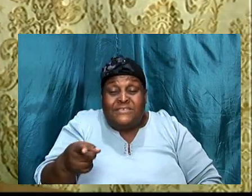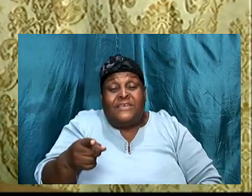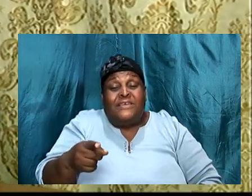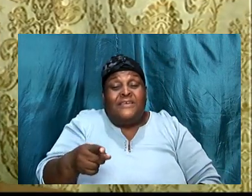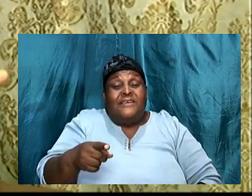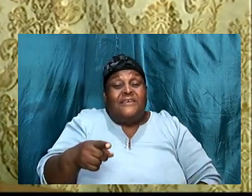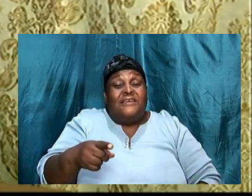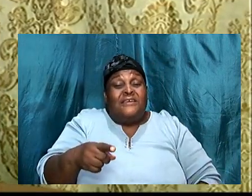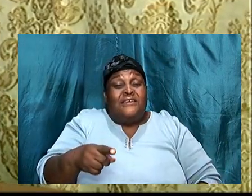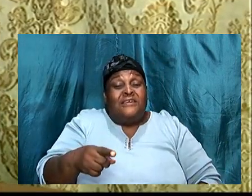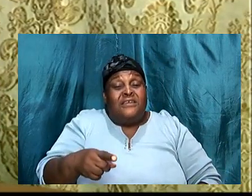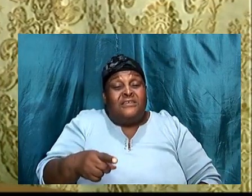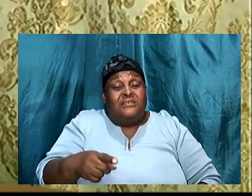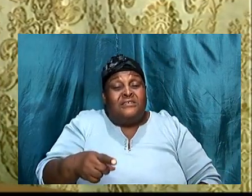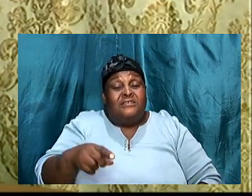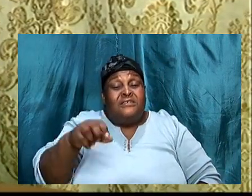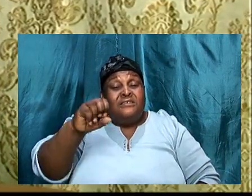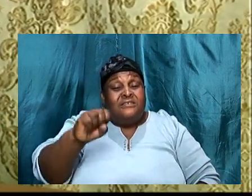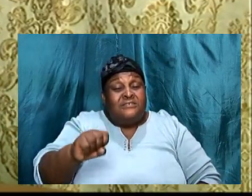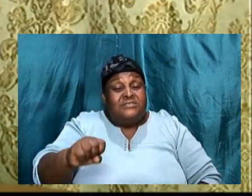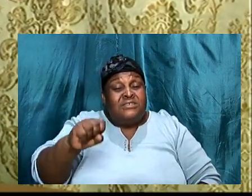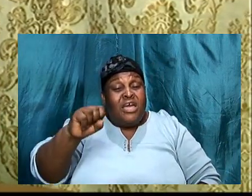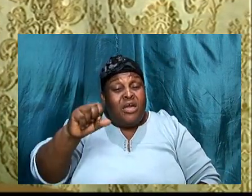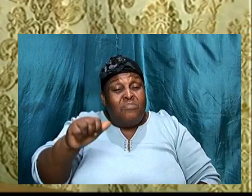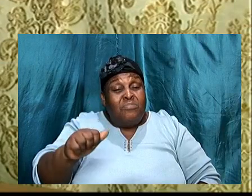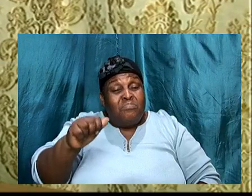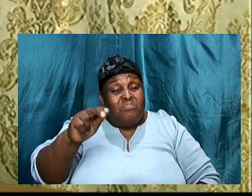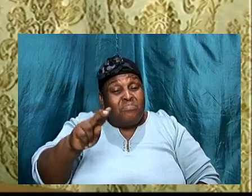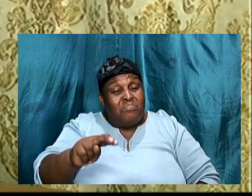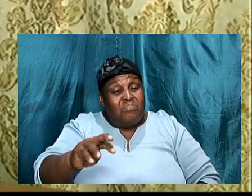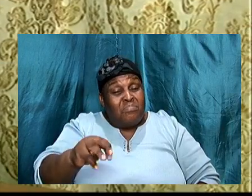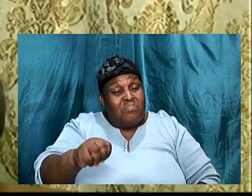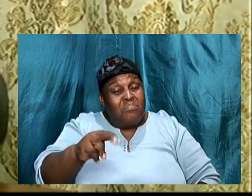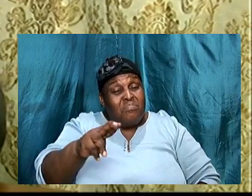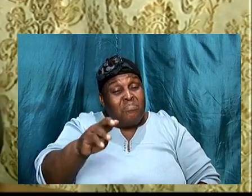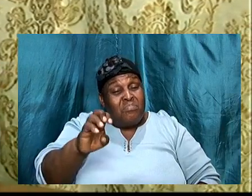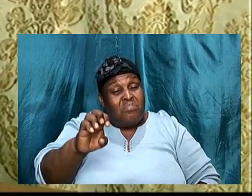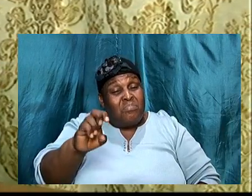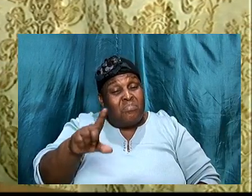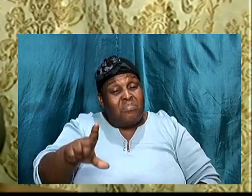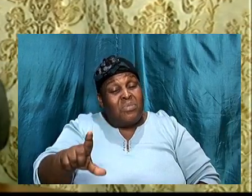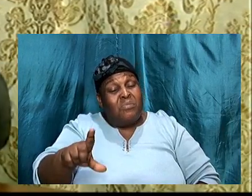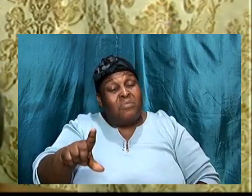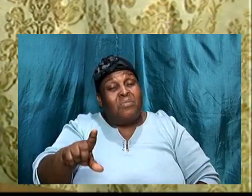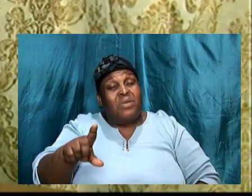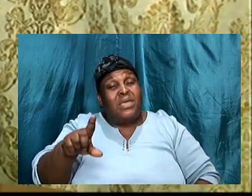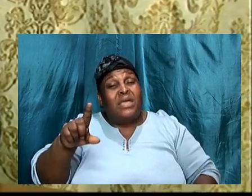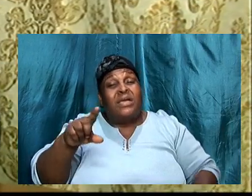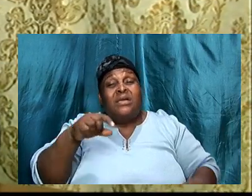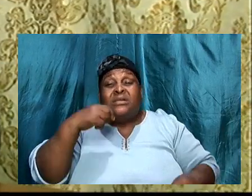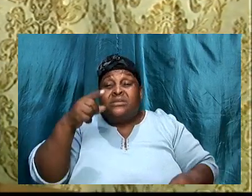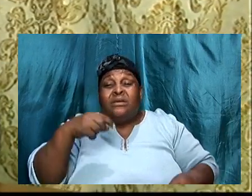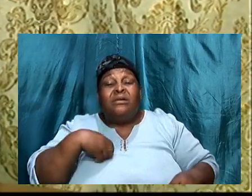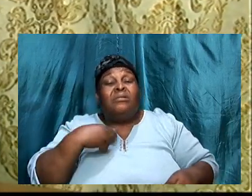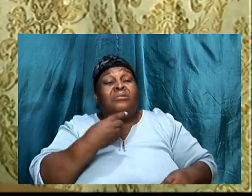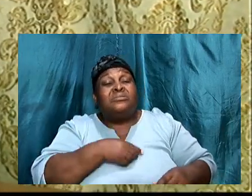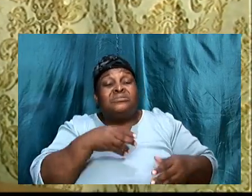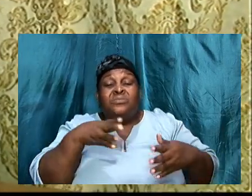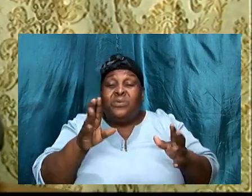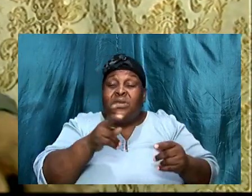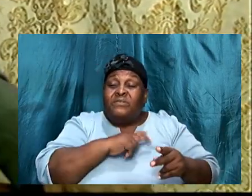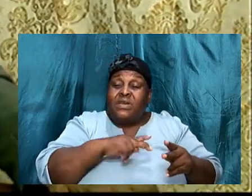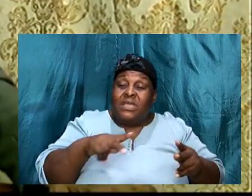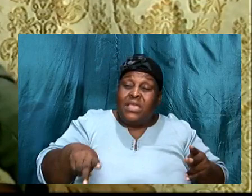used, and tell them, the ways, a king, but the people said, look here, we know business, give us the king,